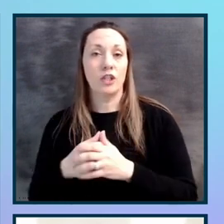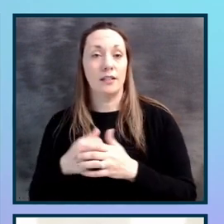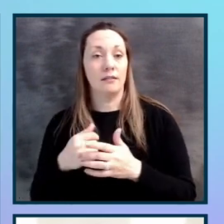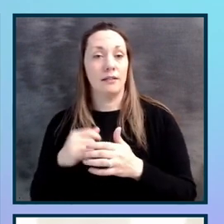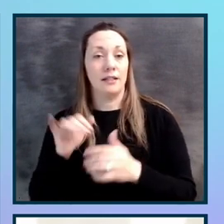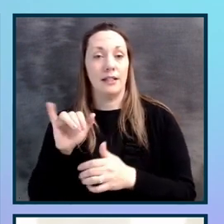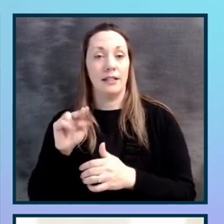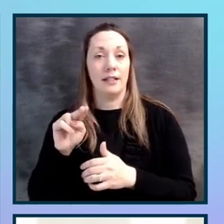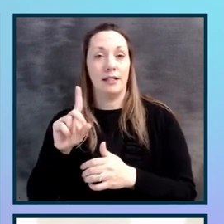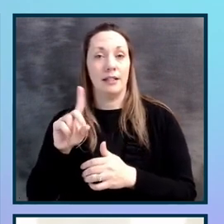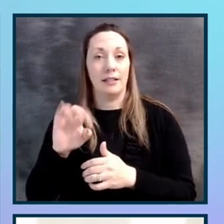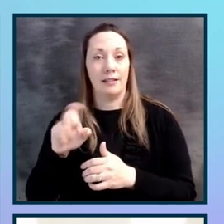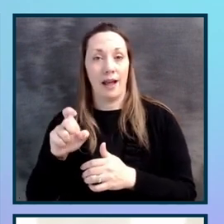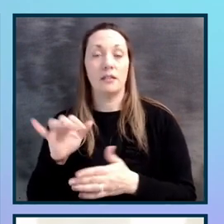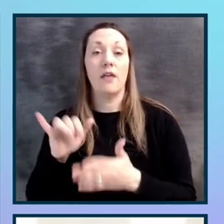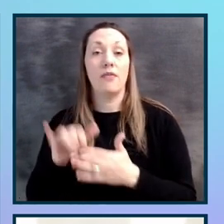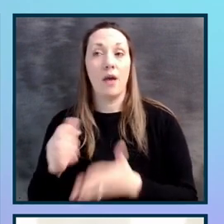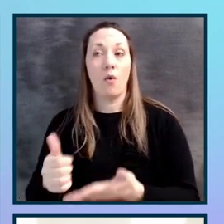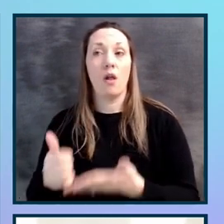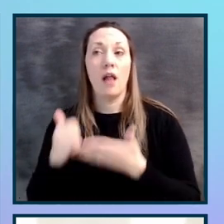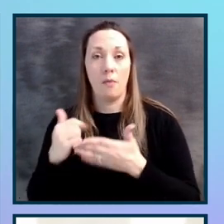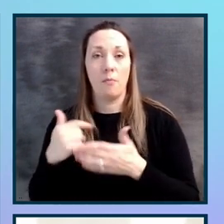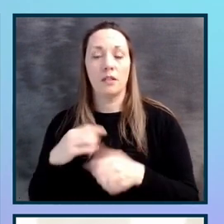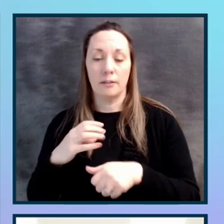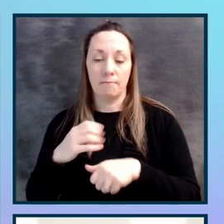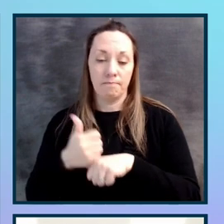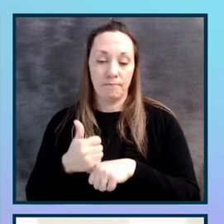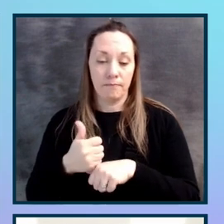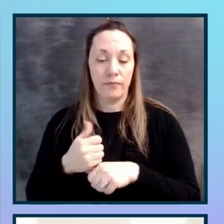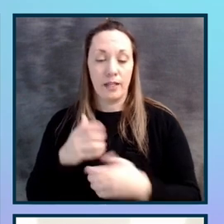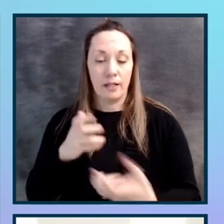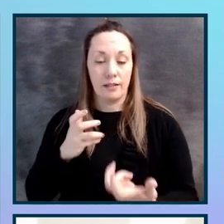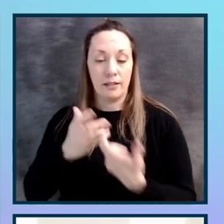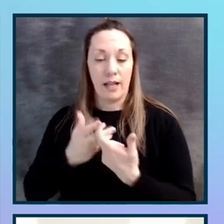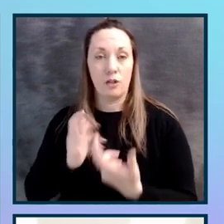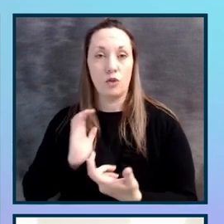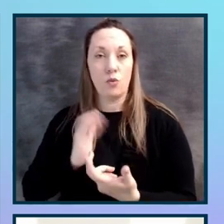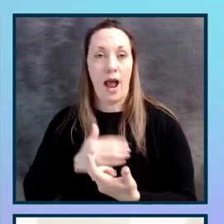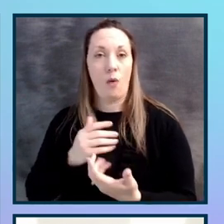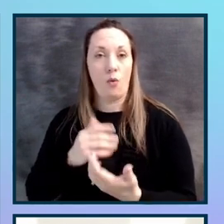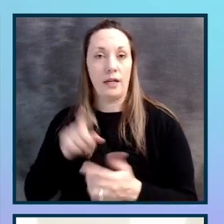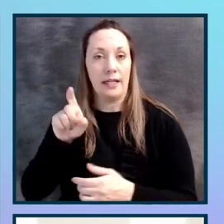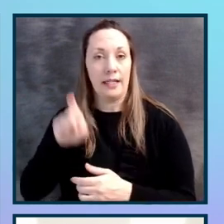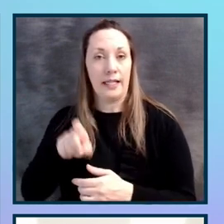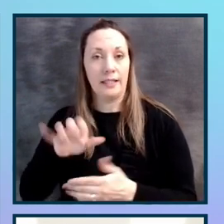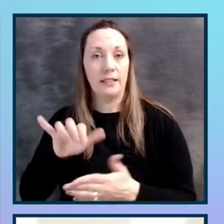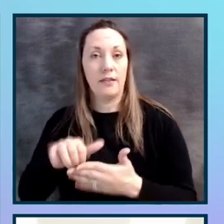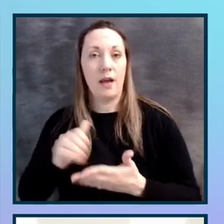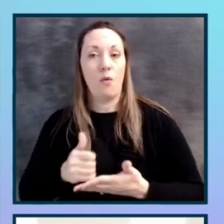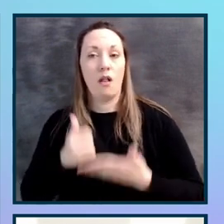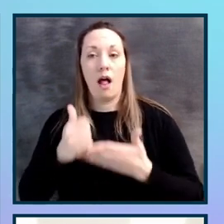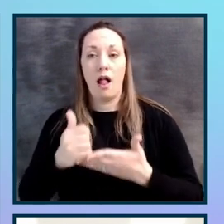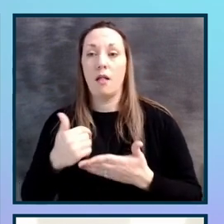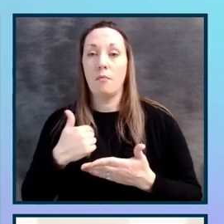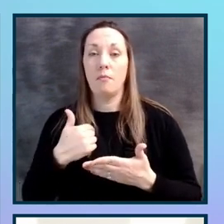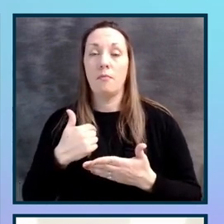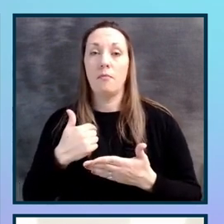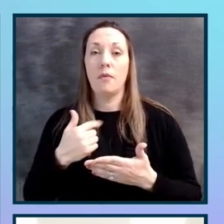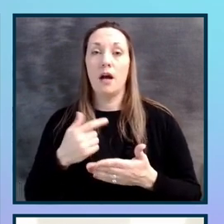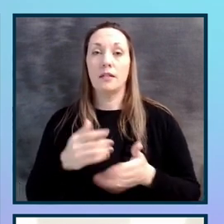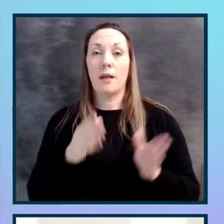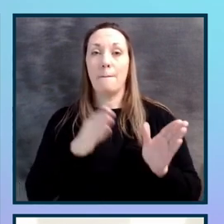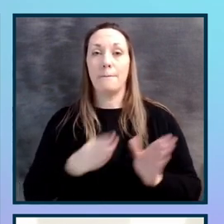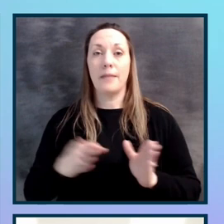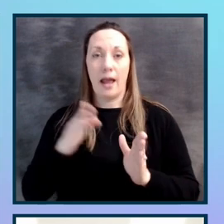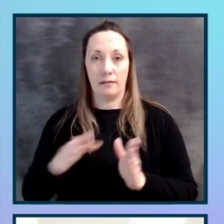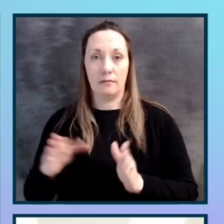And that's going to help us implement a playbook tailored to our specific needs. And that's going to help us to plan our implementation incrementally.